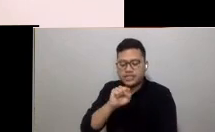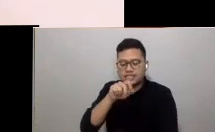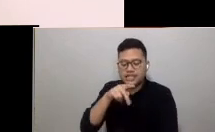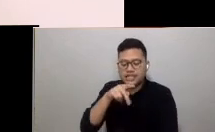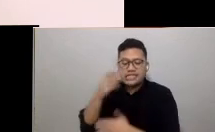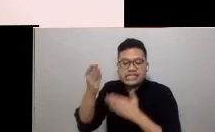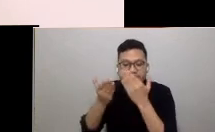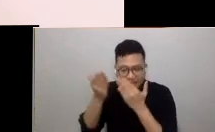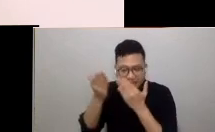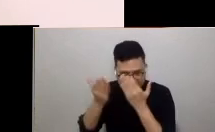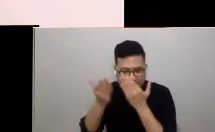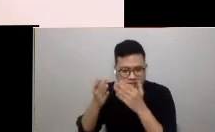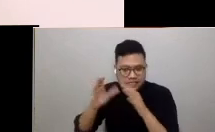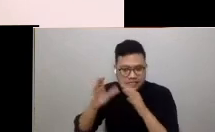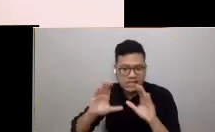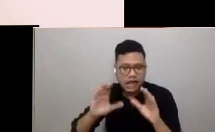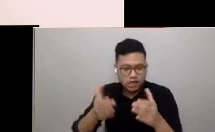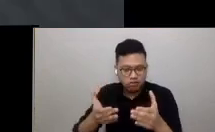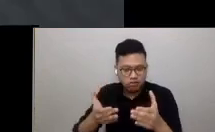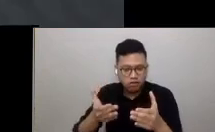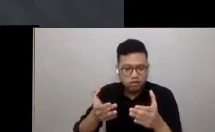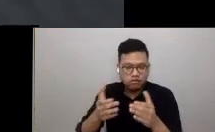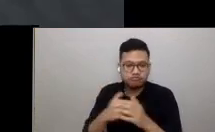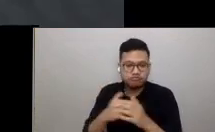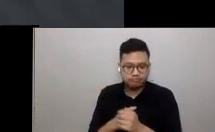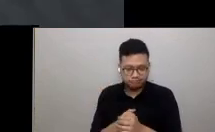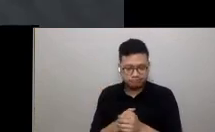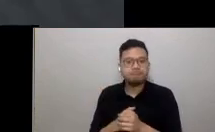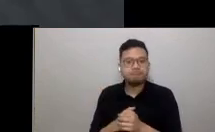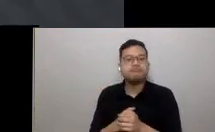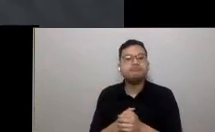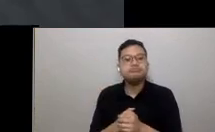interrelationship between guest and host.